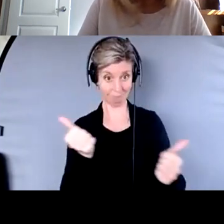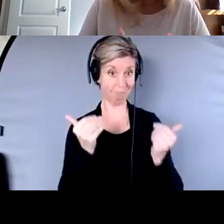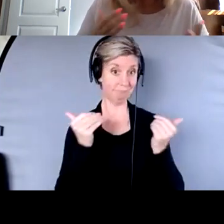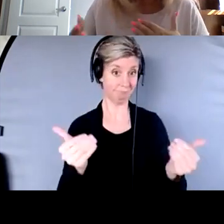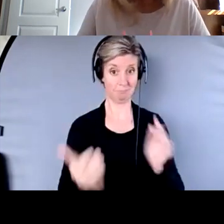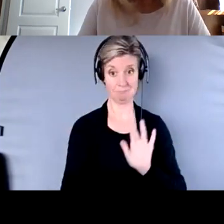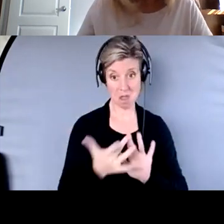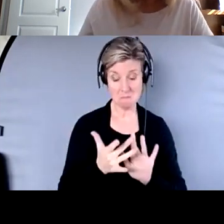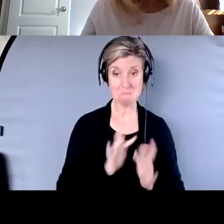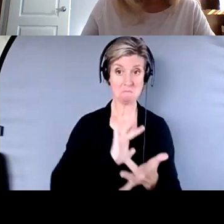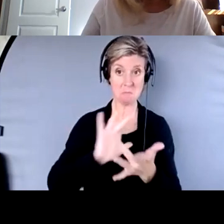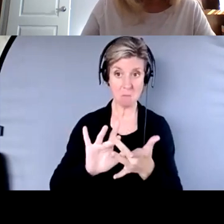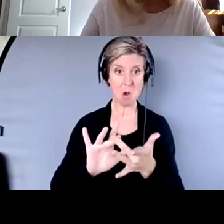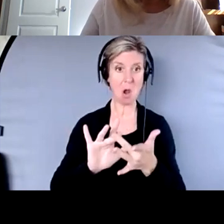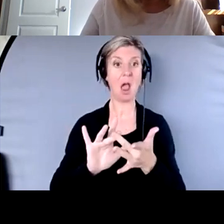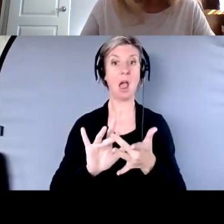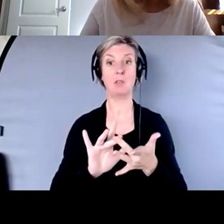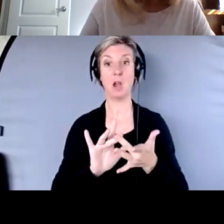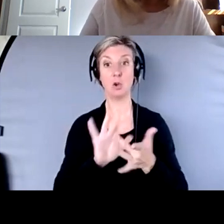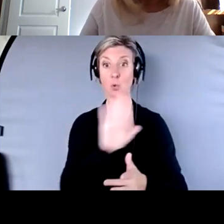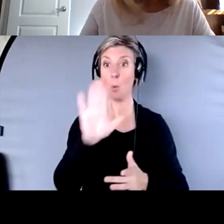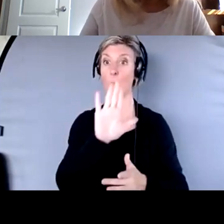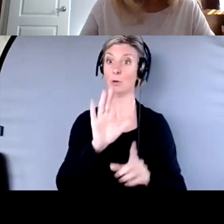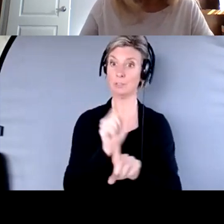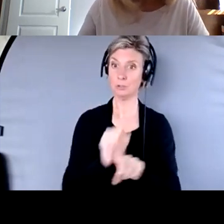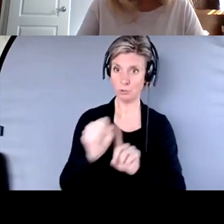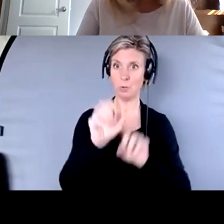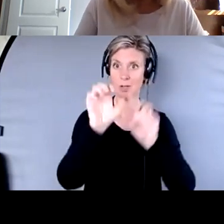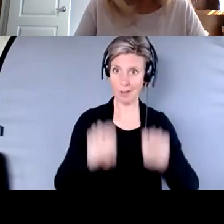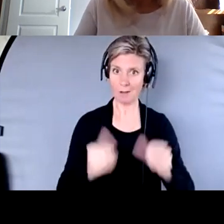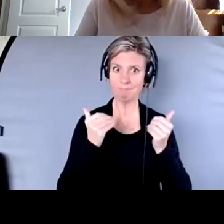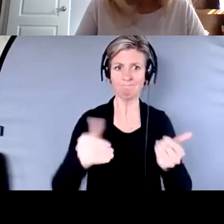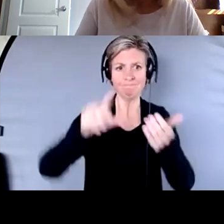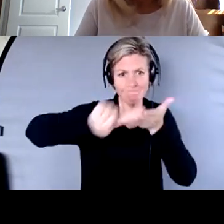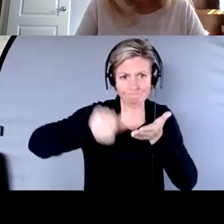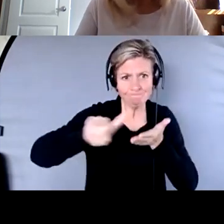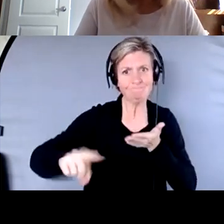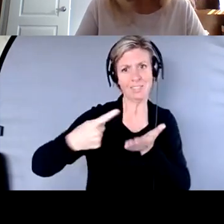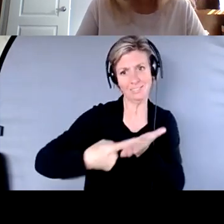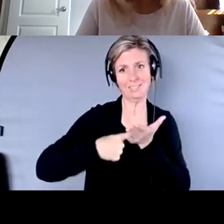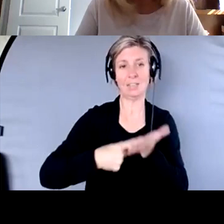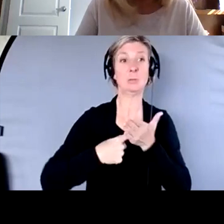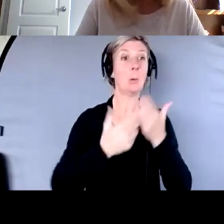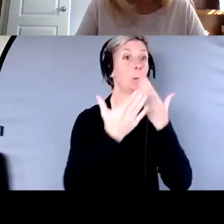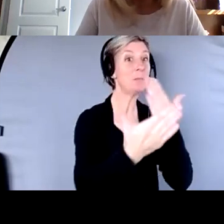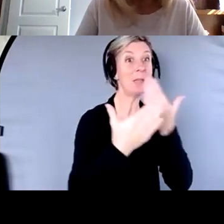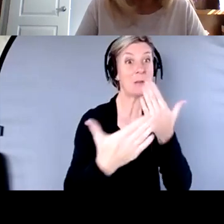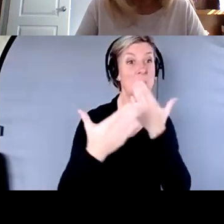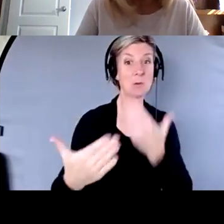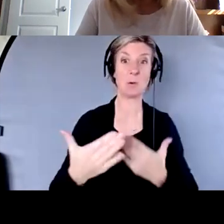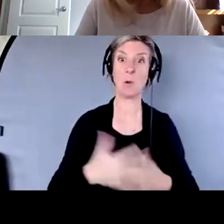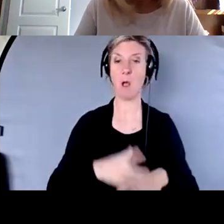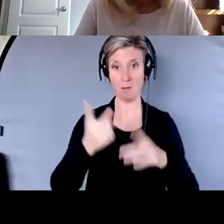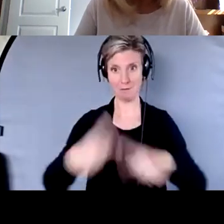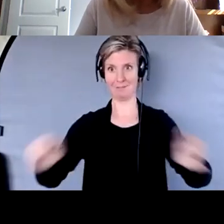look at that, you know, on a more one-on-one personal basis. So, but thank you so much for, for that Q and A. And I think that really brought some good